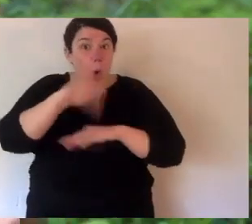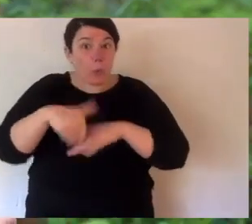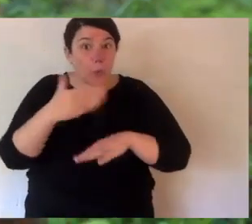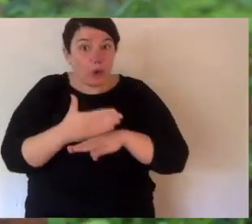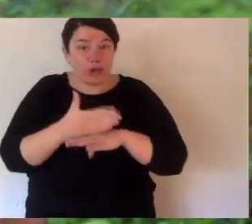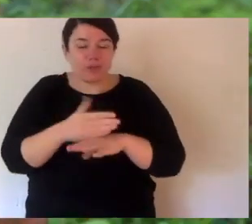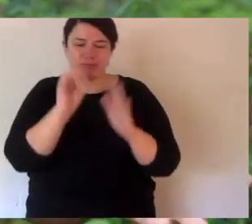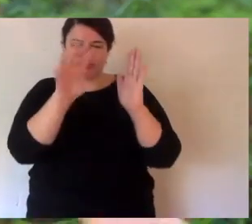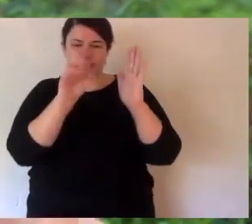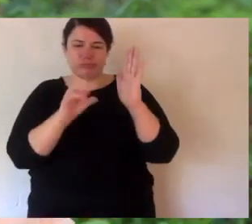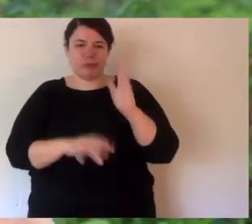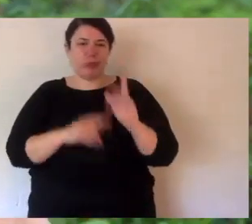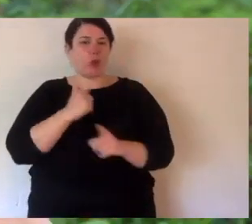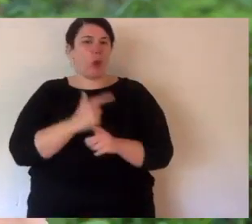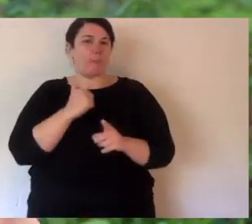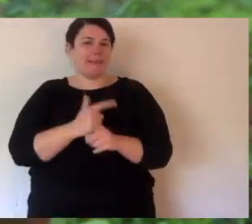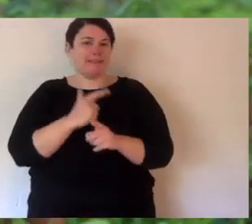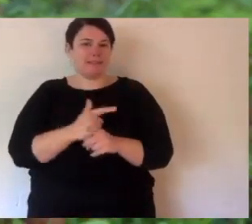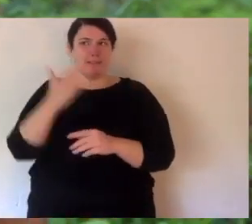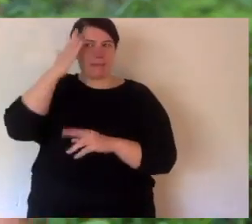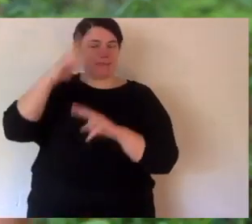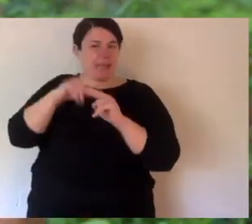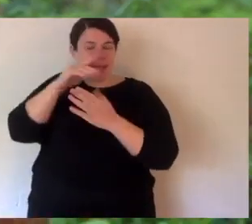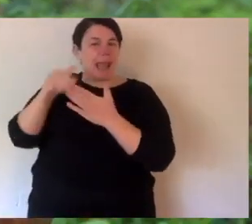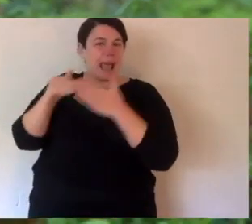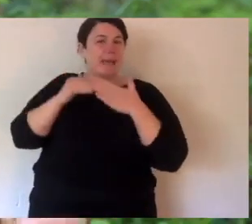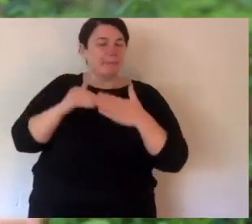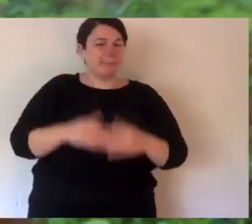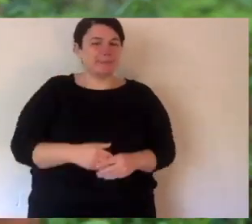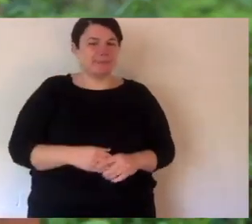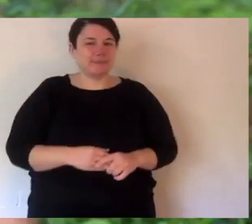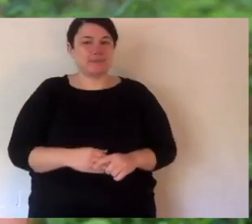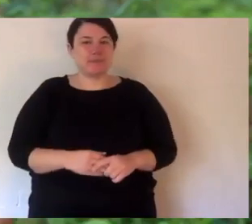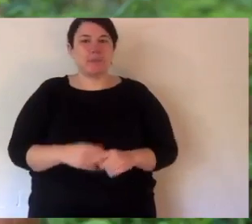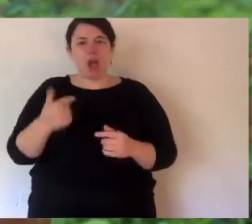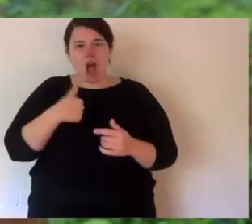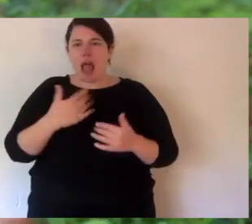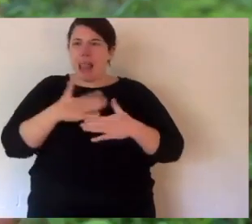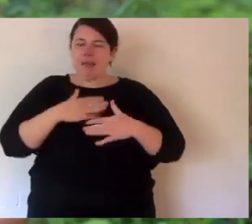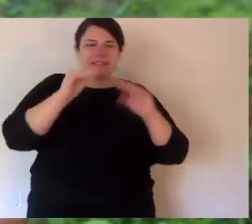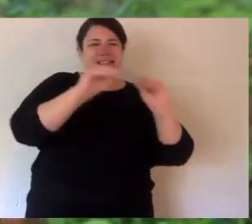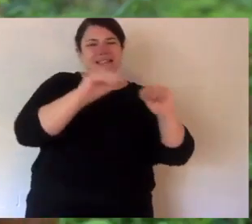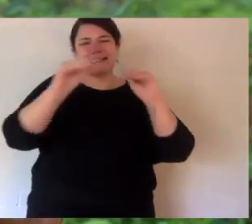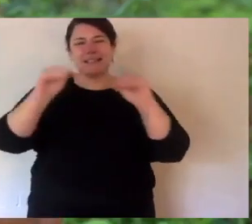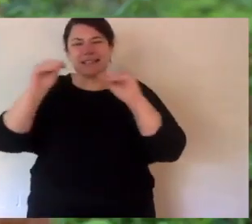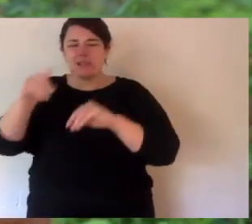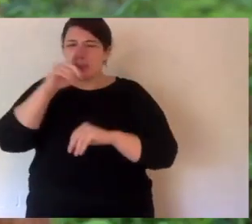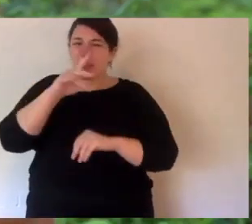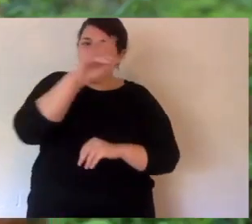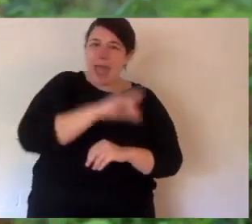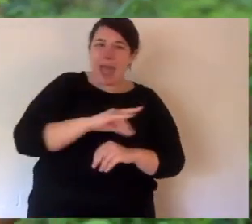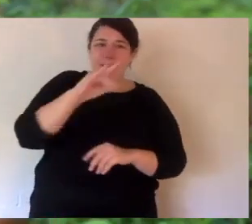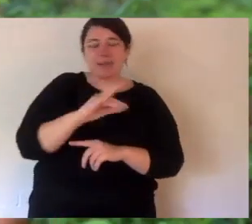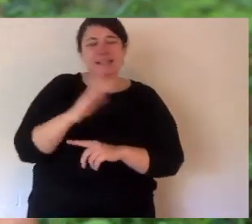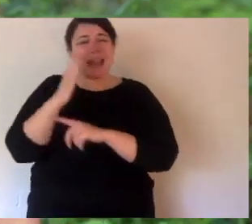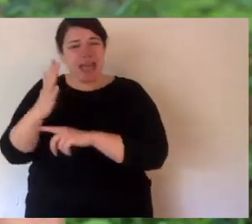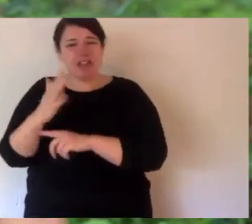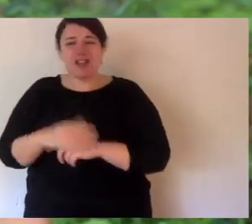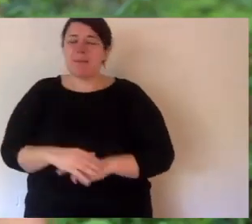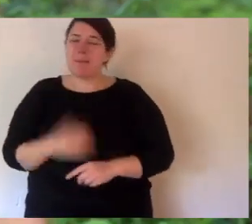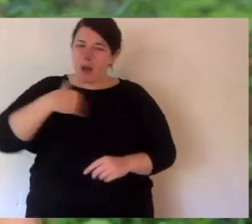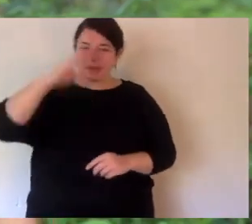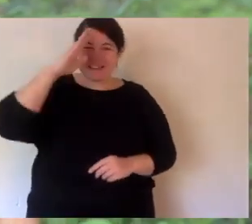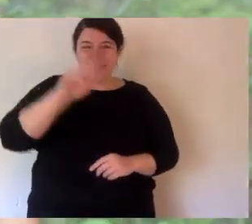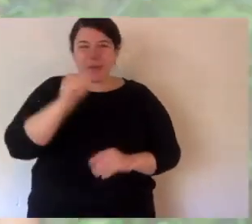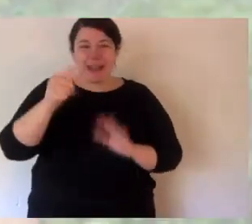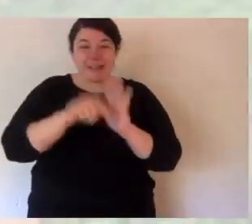your homework, just put it into the comments. This is what I do, connecting people with nature and that can't stop. I'll see you